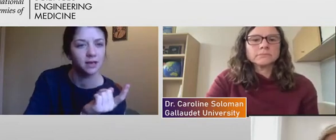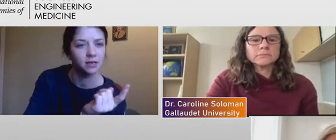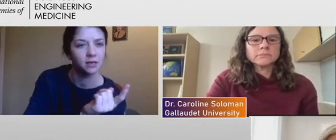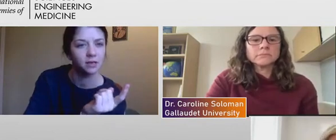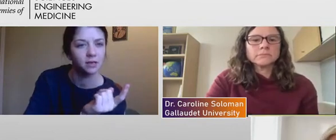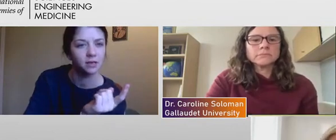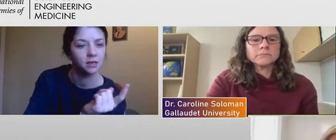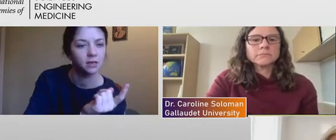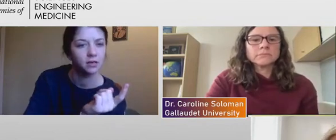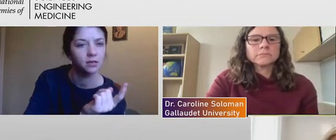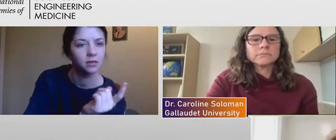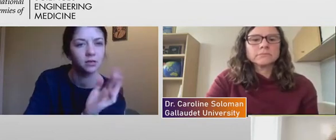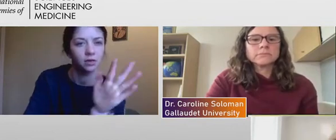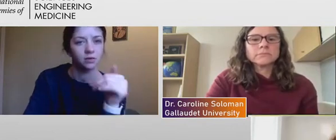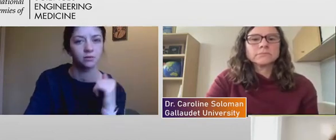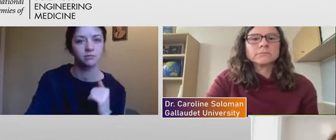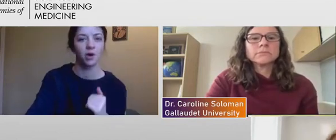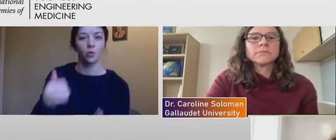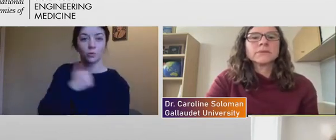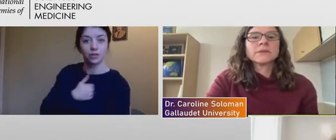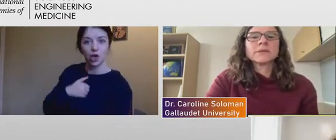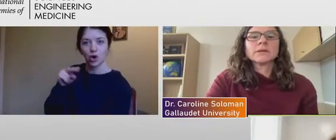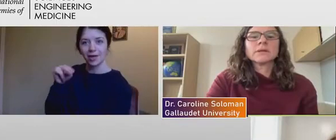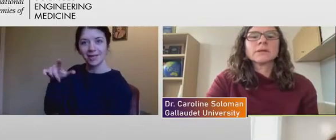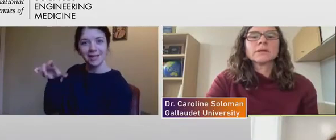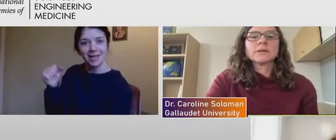say. Oh, my apologies, Nils. didn't see her.